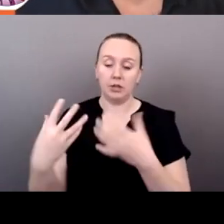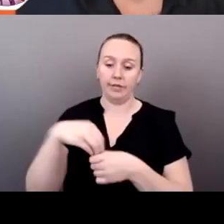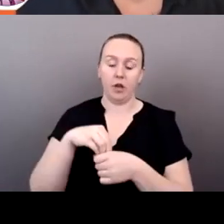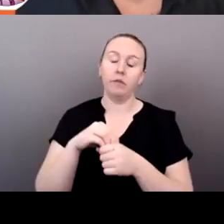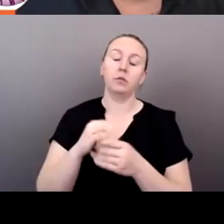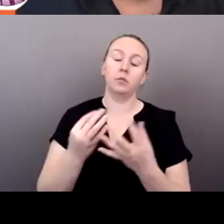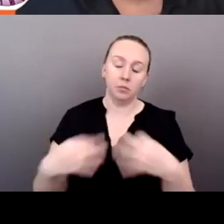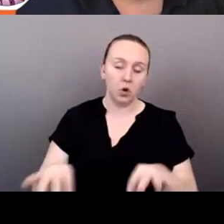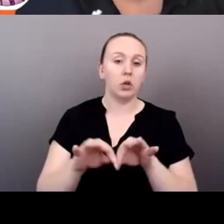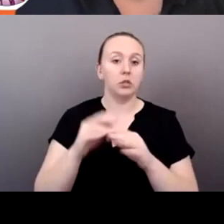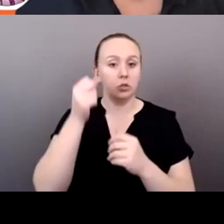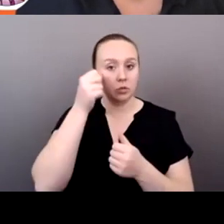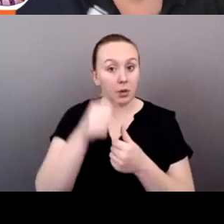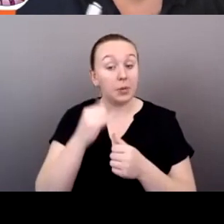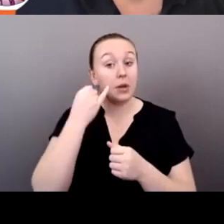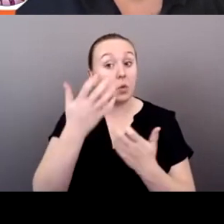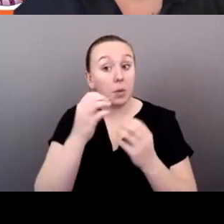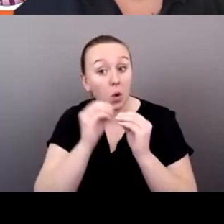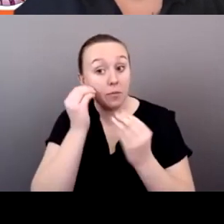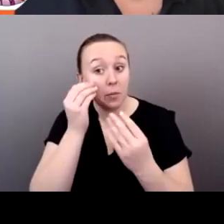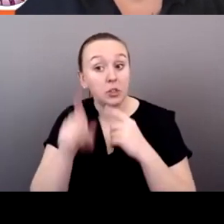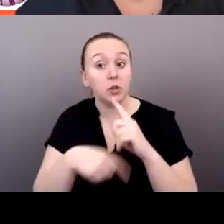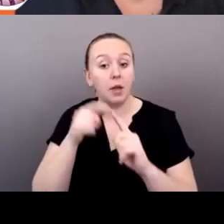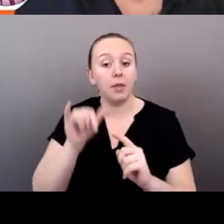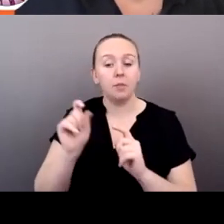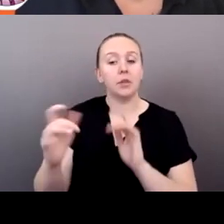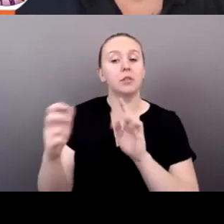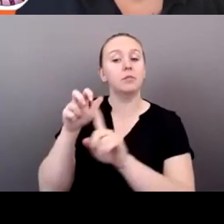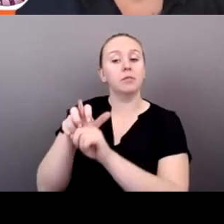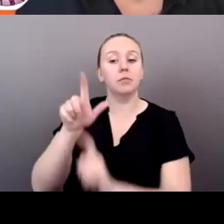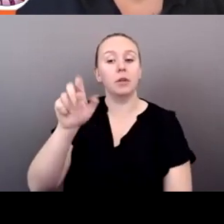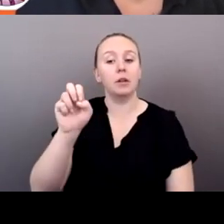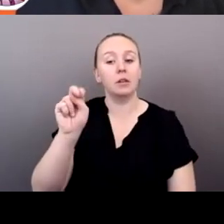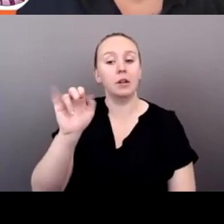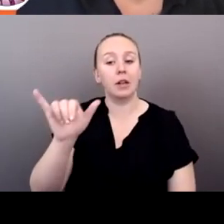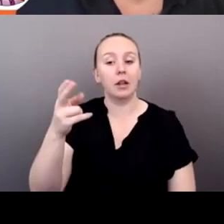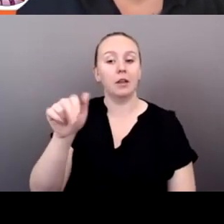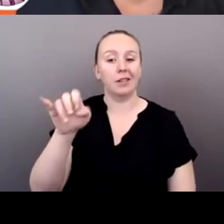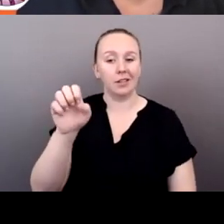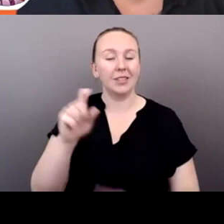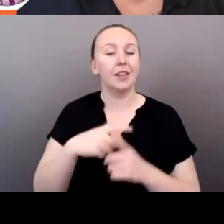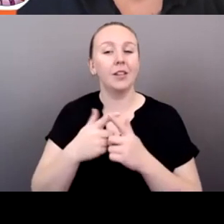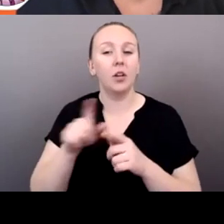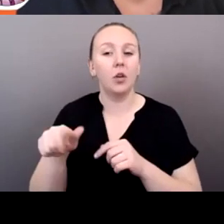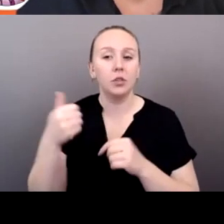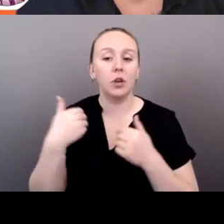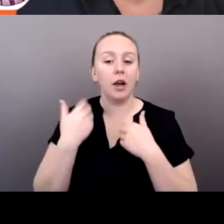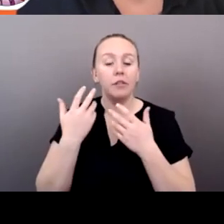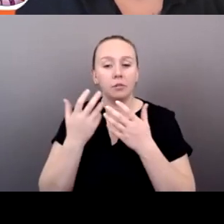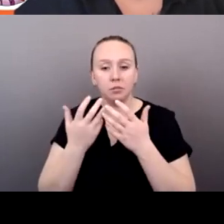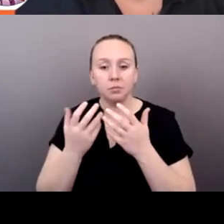information about that, Lenny Hayes is the person to talk to. And then there are a handful of other two-spirit, uh, advocates who are doing this work specifically